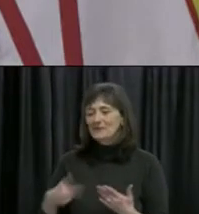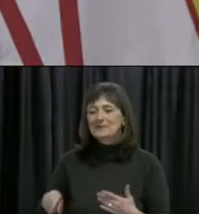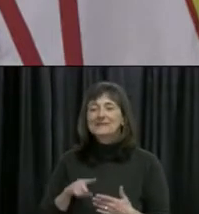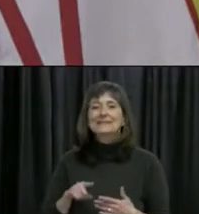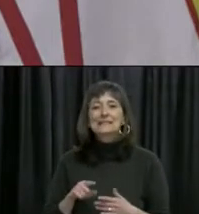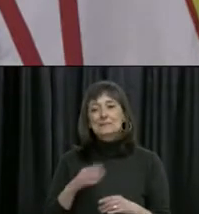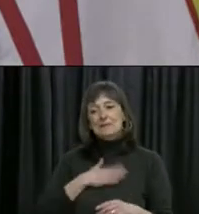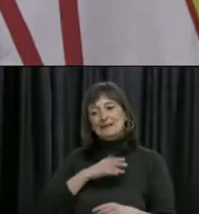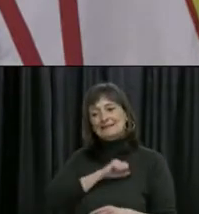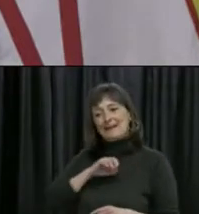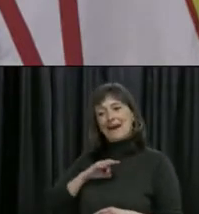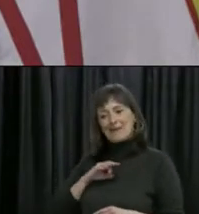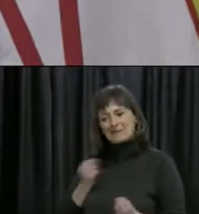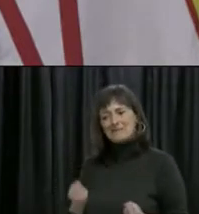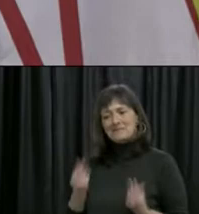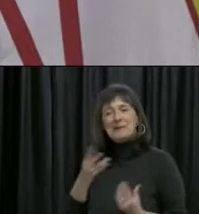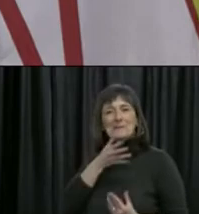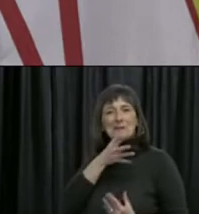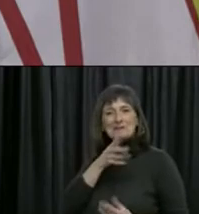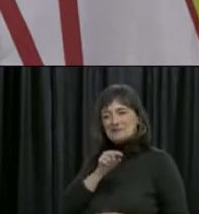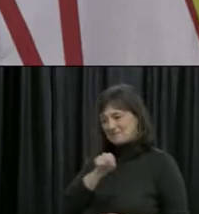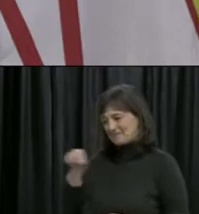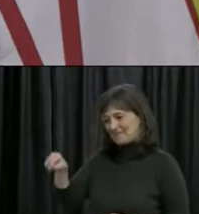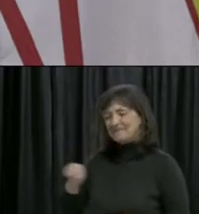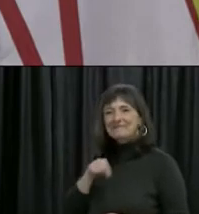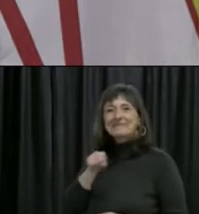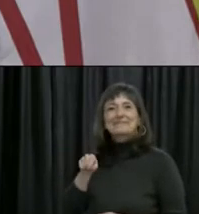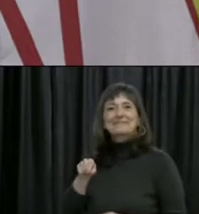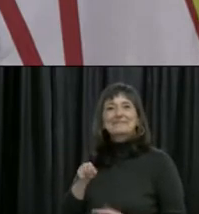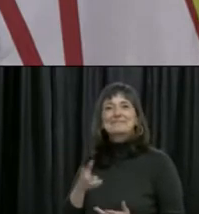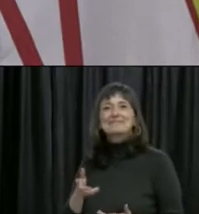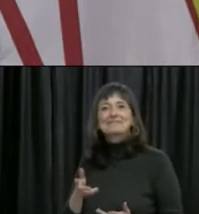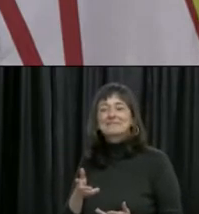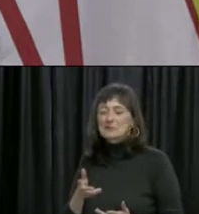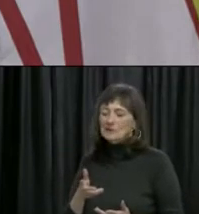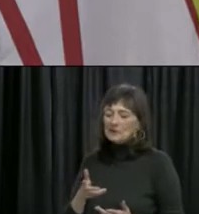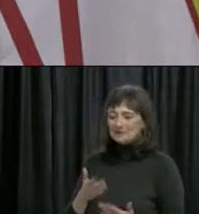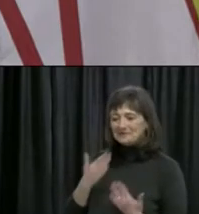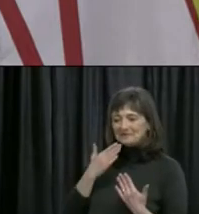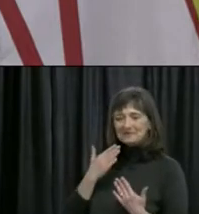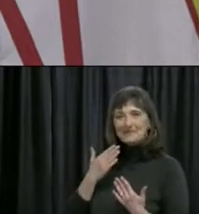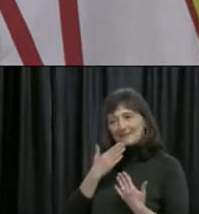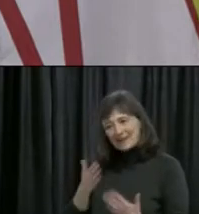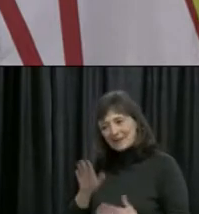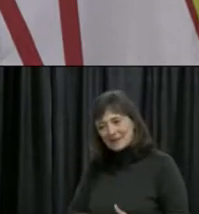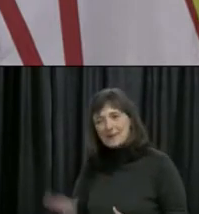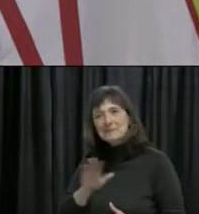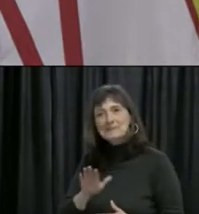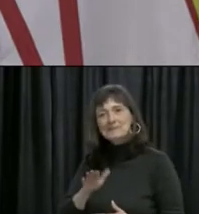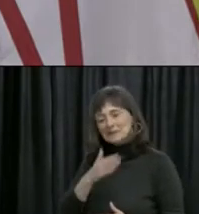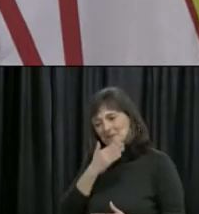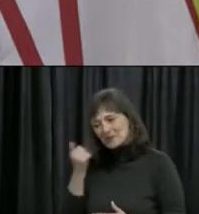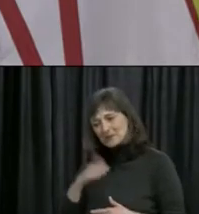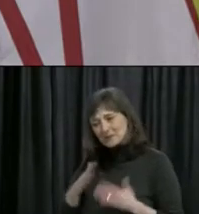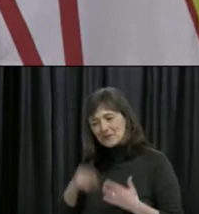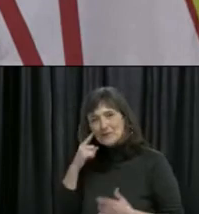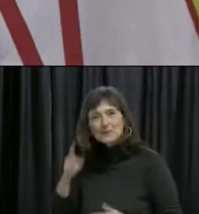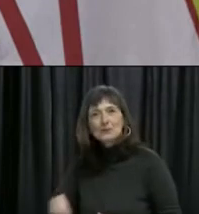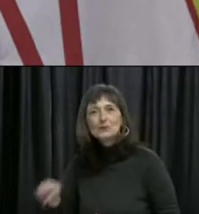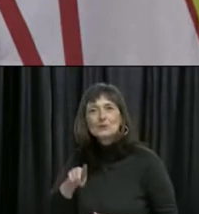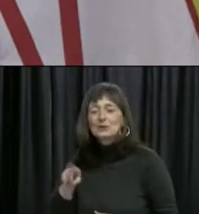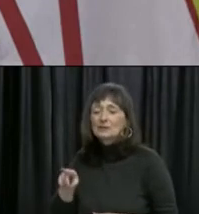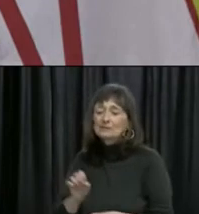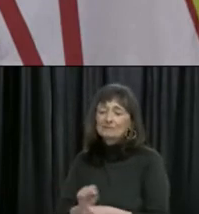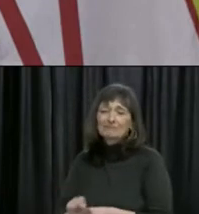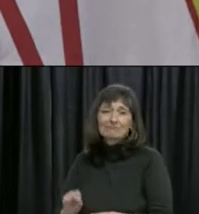on our staff, and I certainly would like to send out my best to all of them, and they have been all working